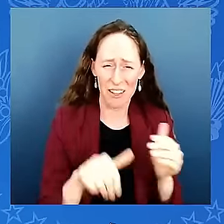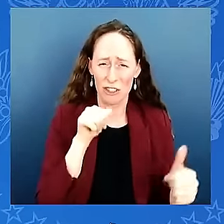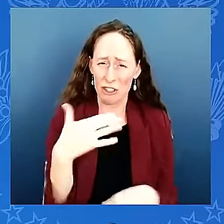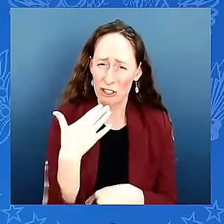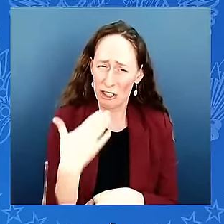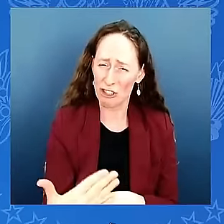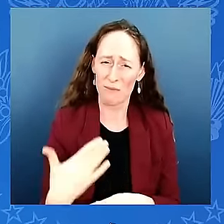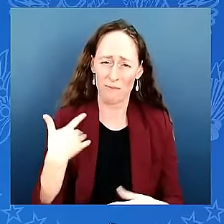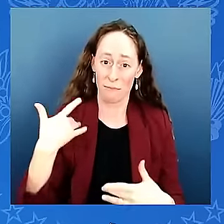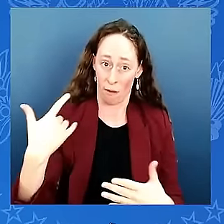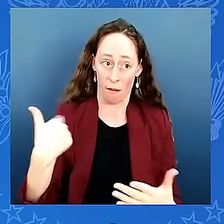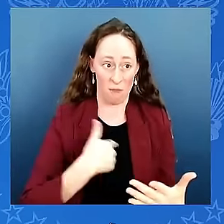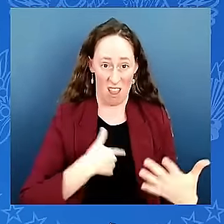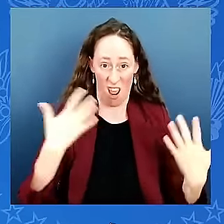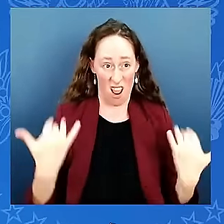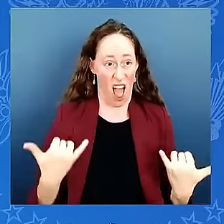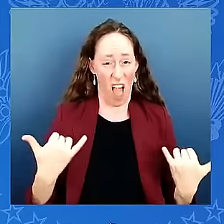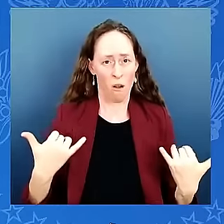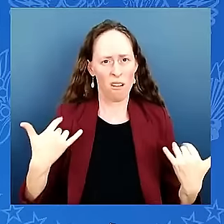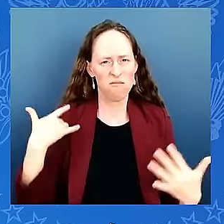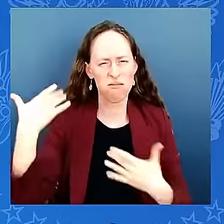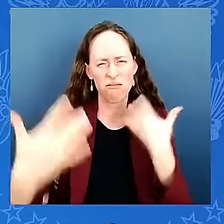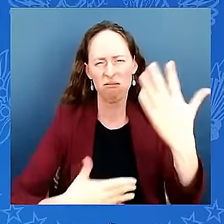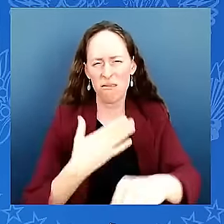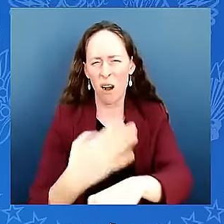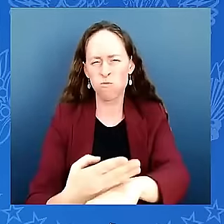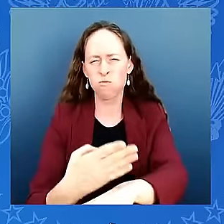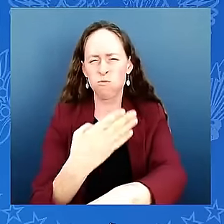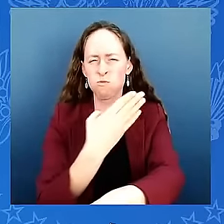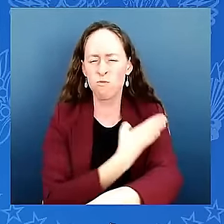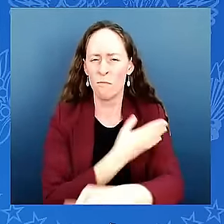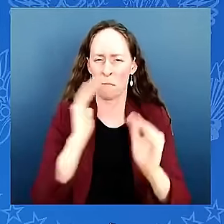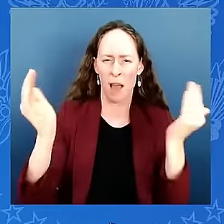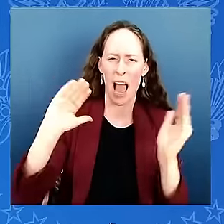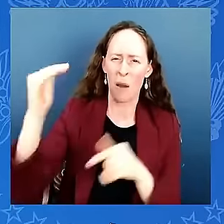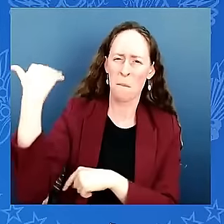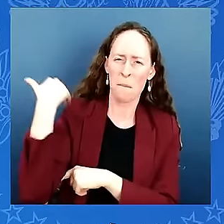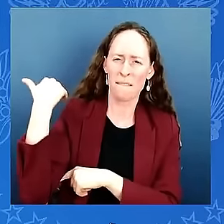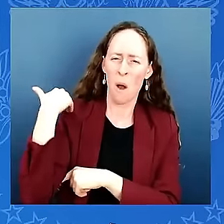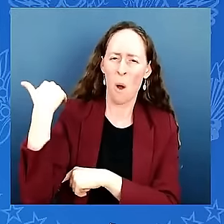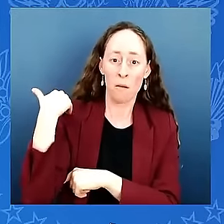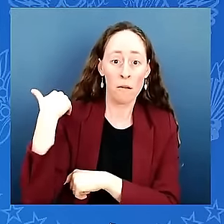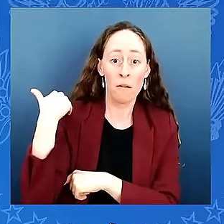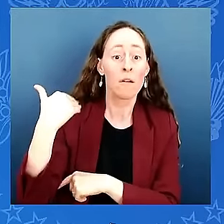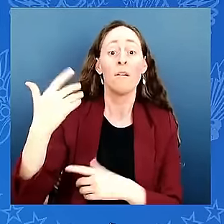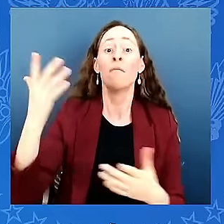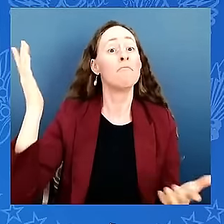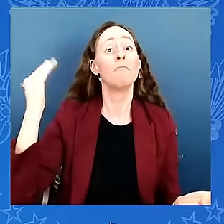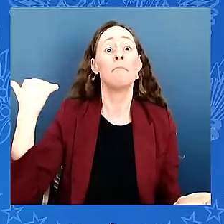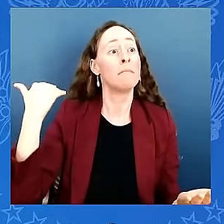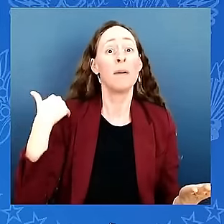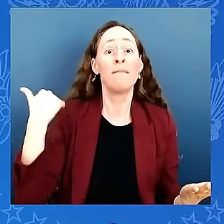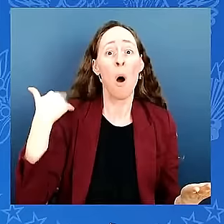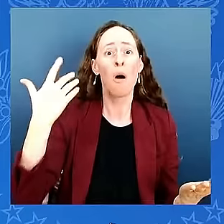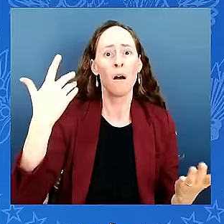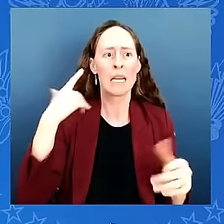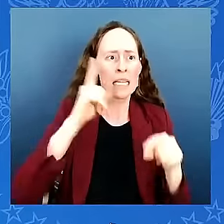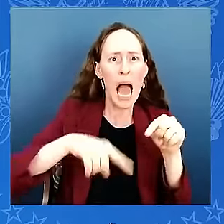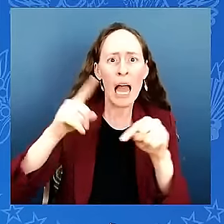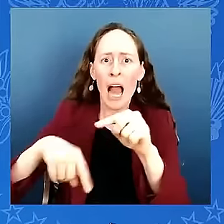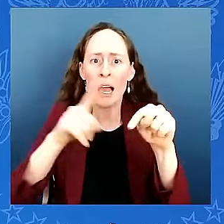we've gone from economic crisis to the strongest economy in the world literally a record 16 million new jobs